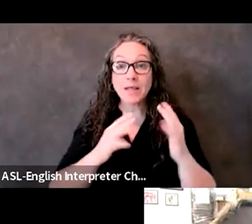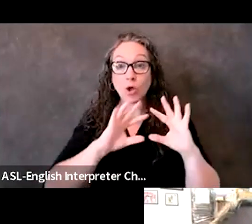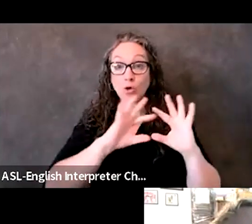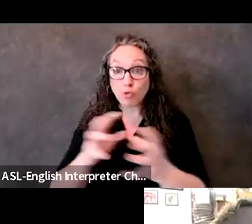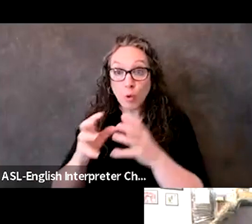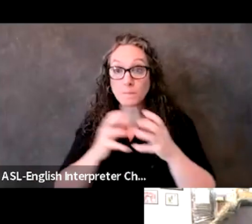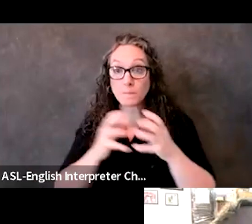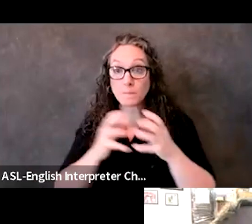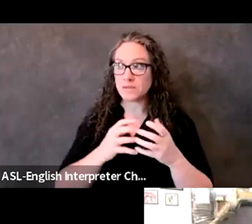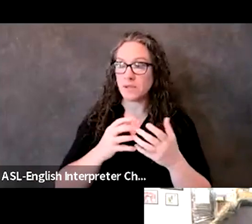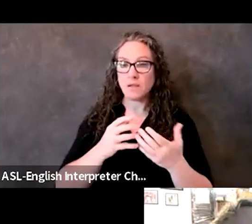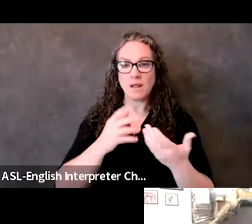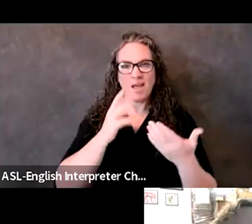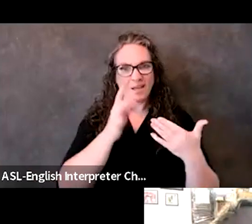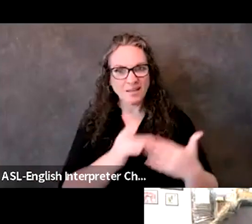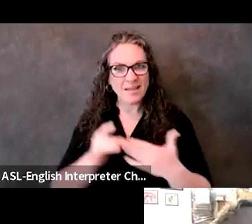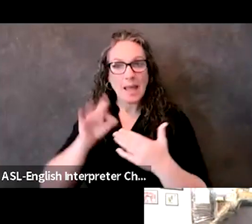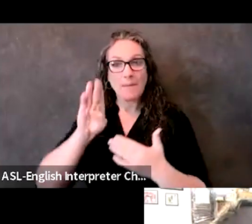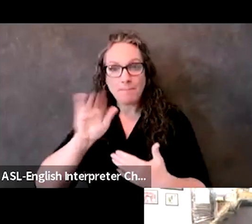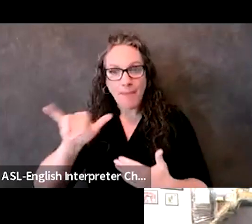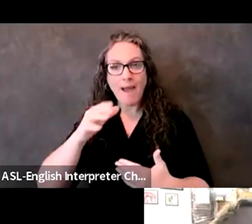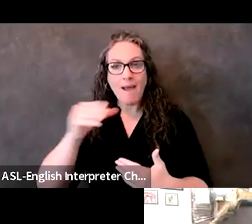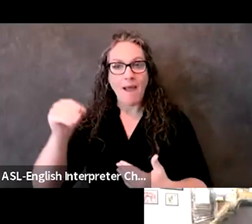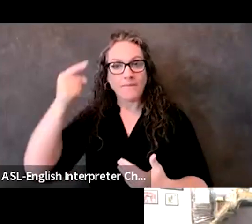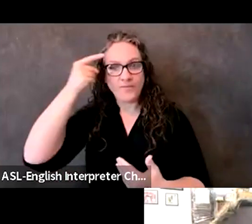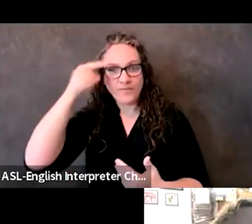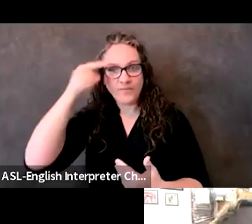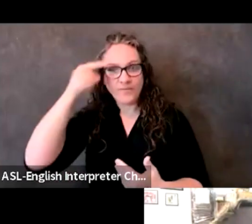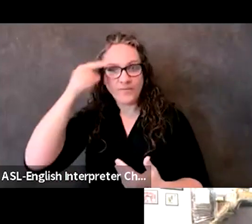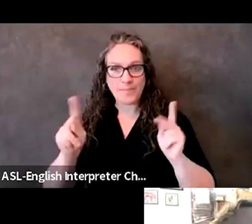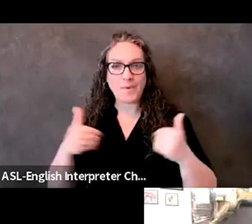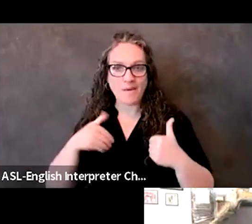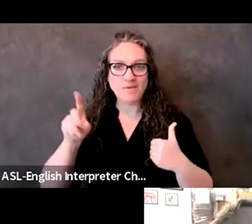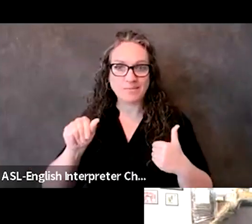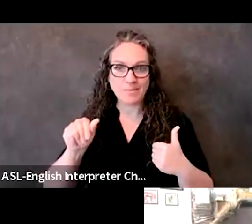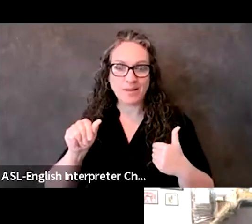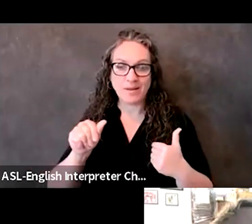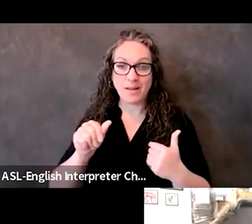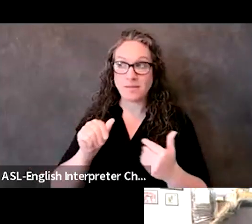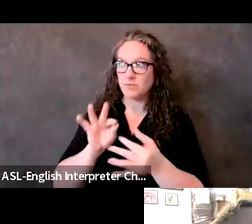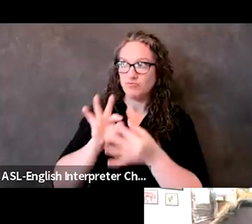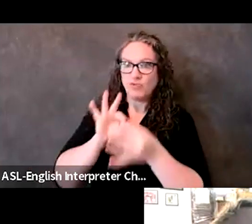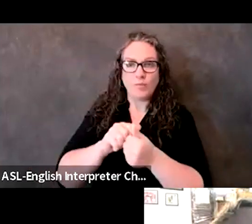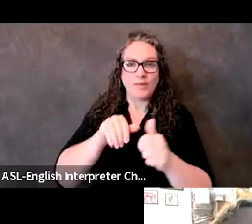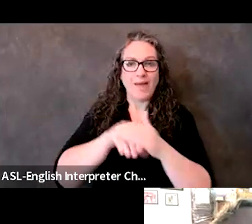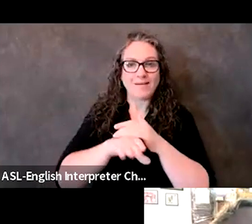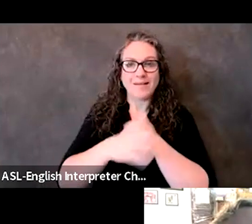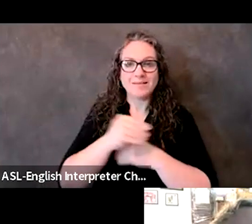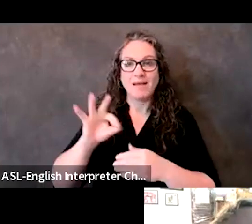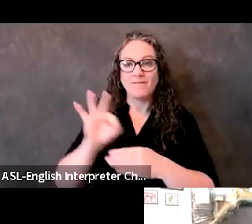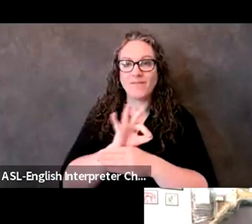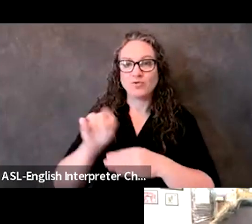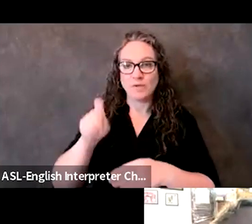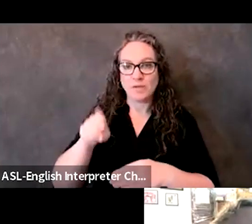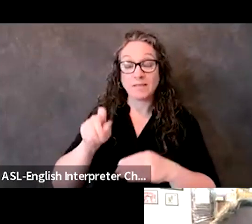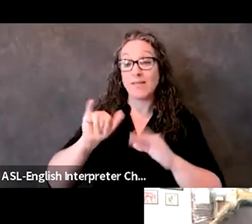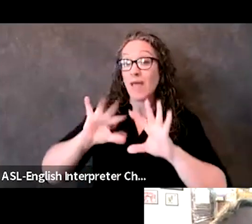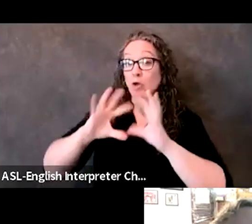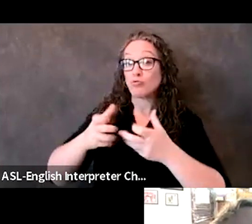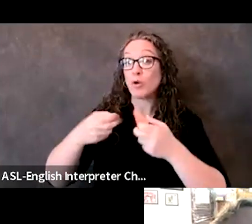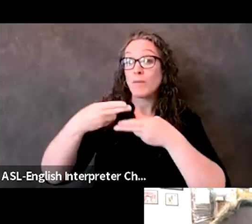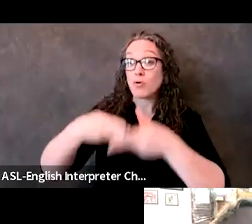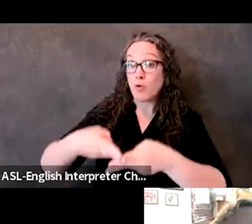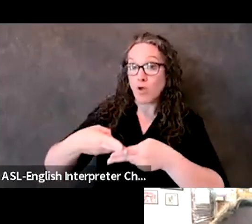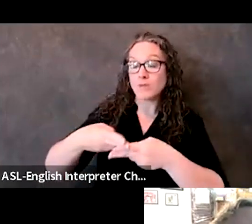by and for individuals with disabilities and access and functional needs. And that group is called the Nevada Access and Functional